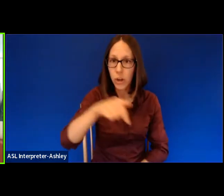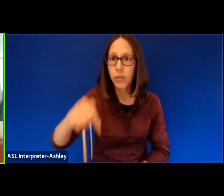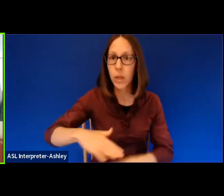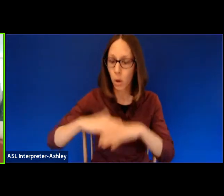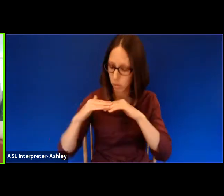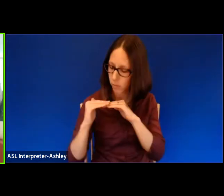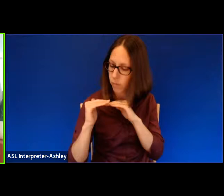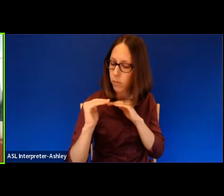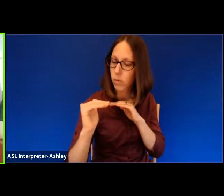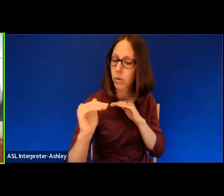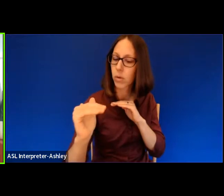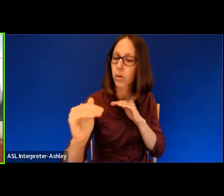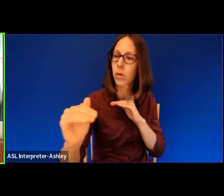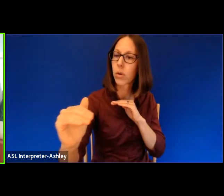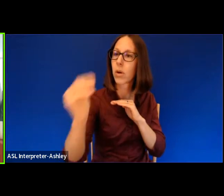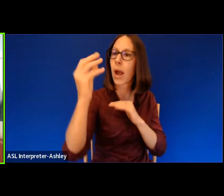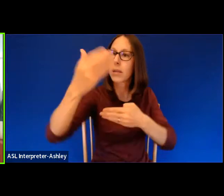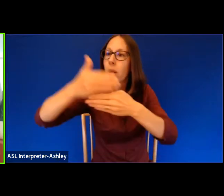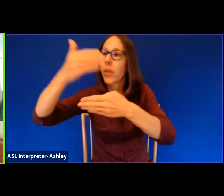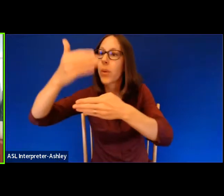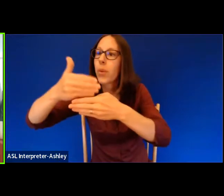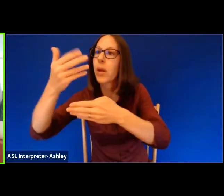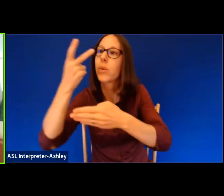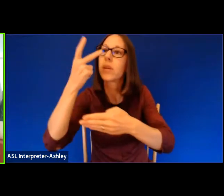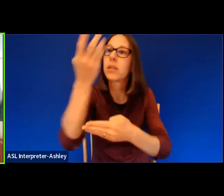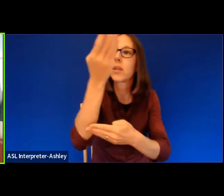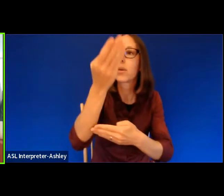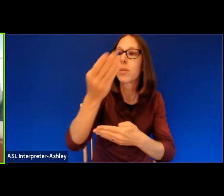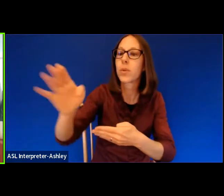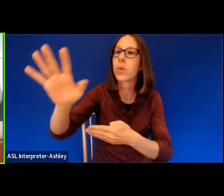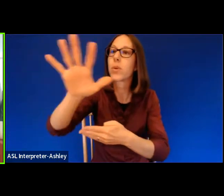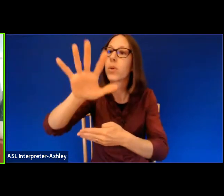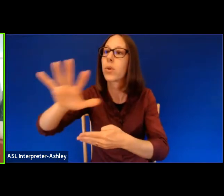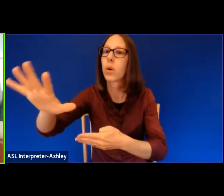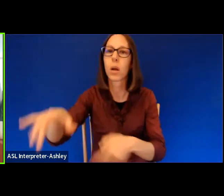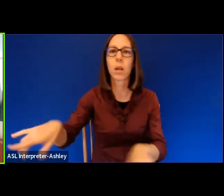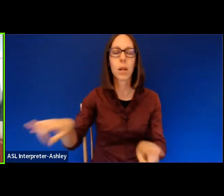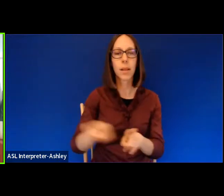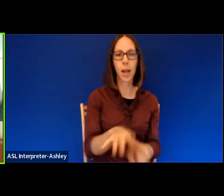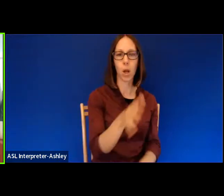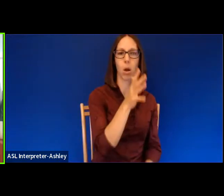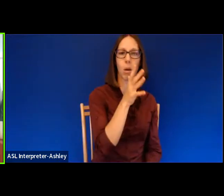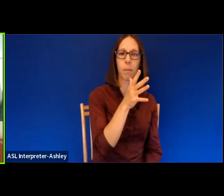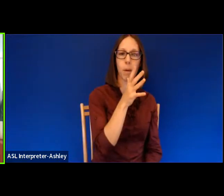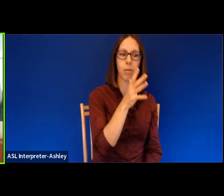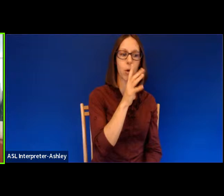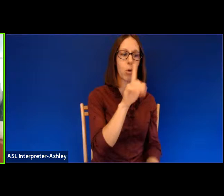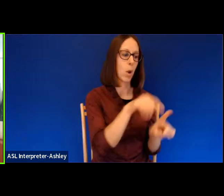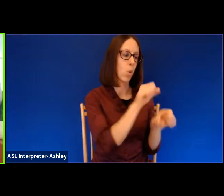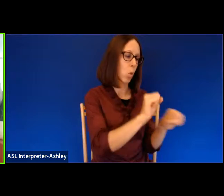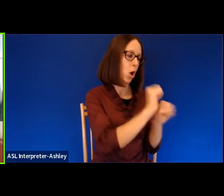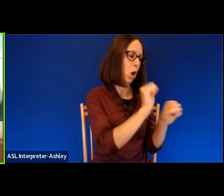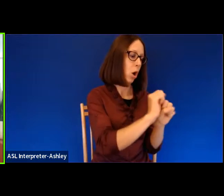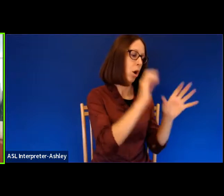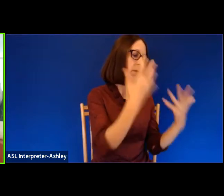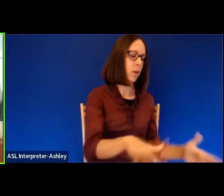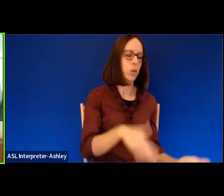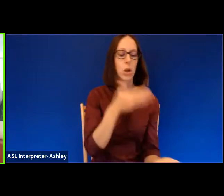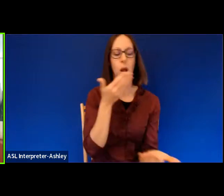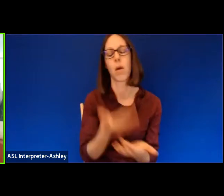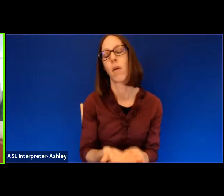blue beyond the window returns like a mother after work, collapsing into the living room. I'm home.